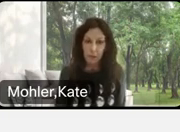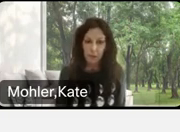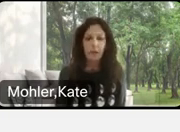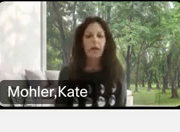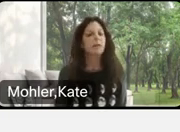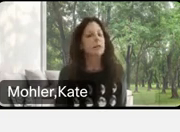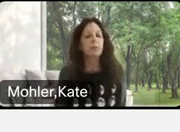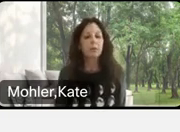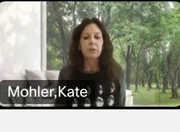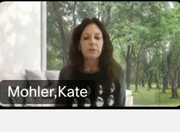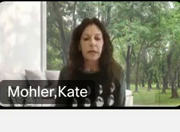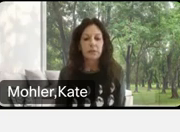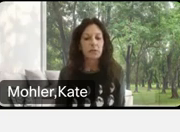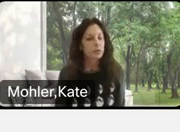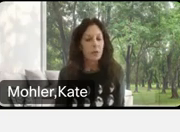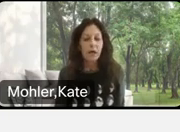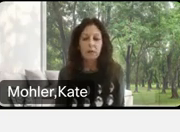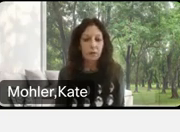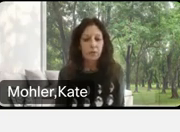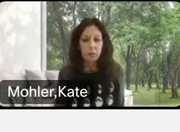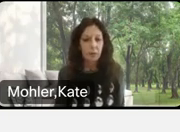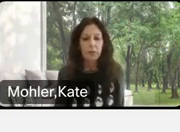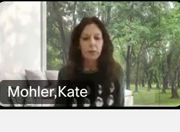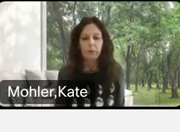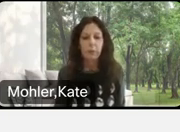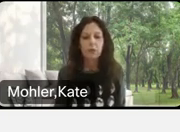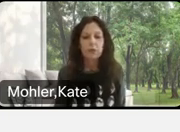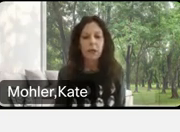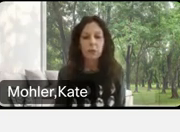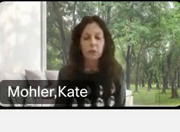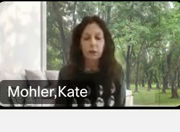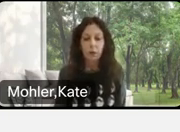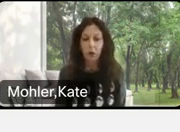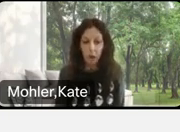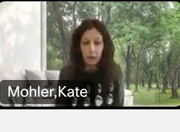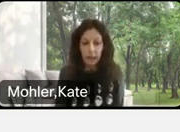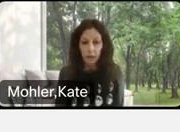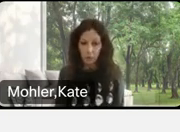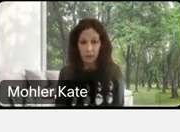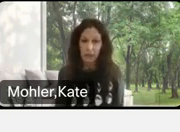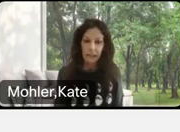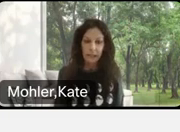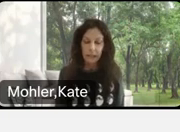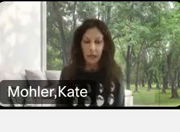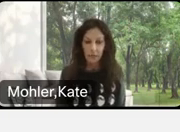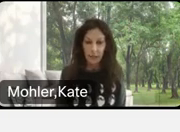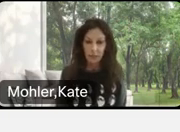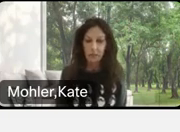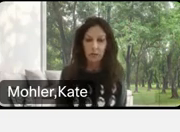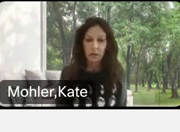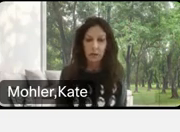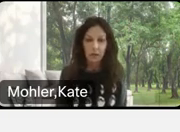could be, and in-person events do not serve employees with remote schedules, online-only ADA